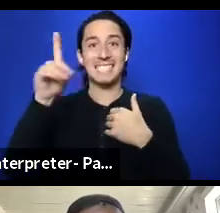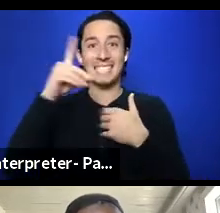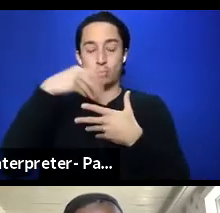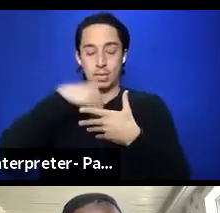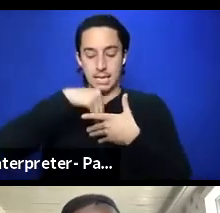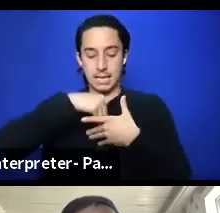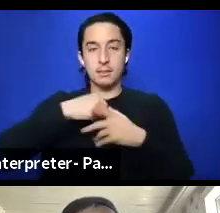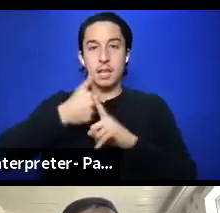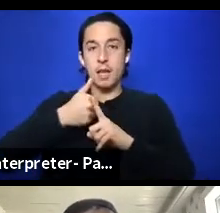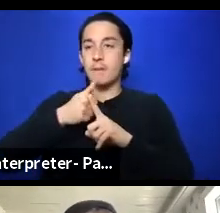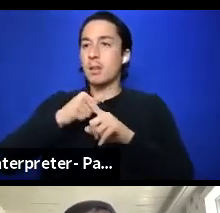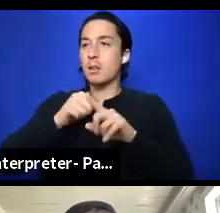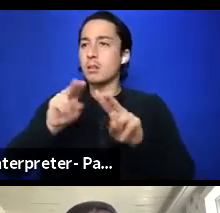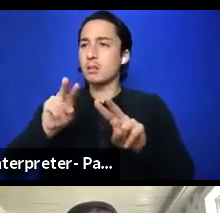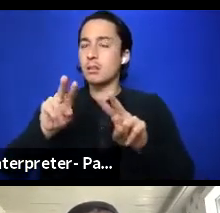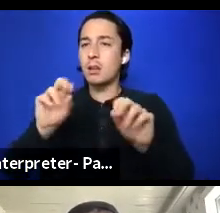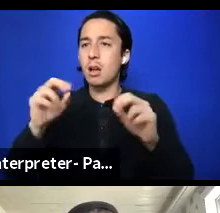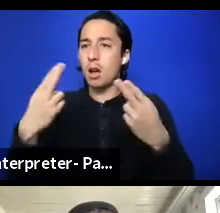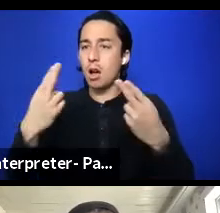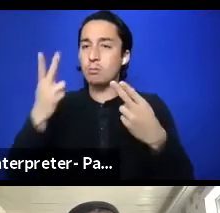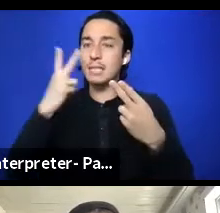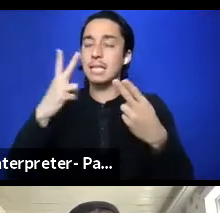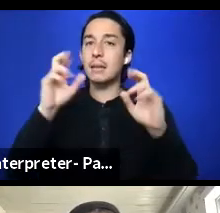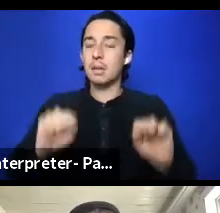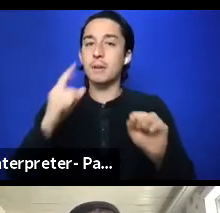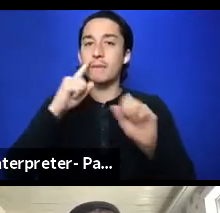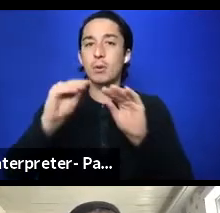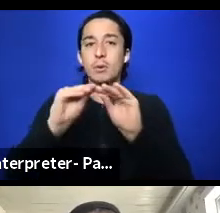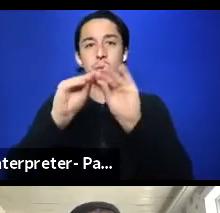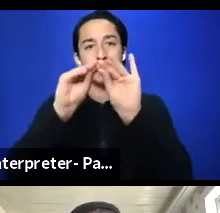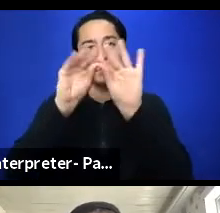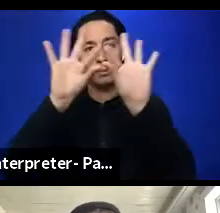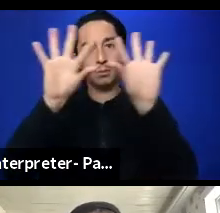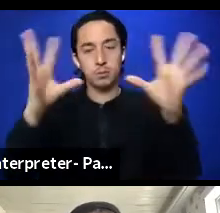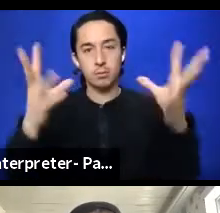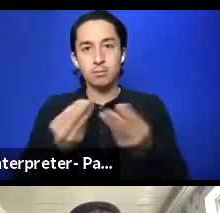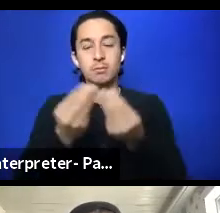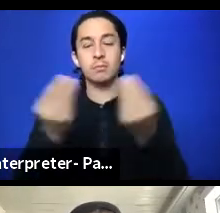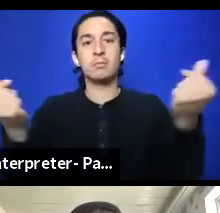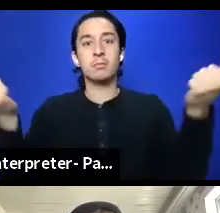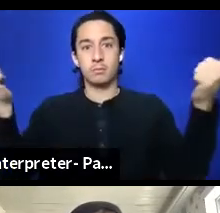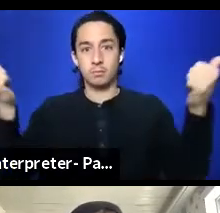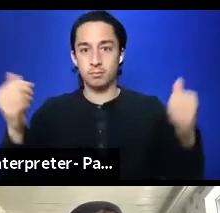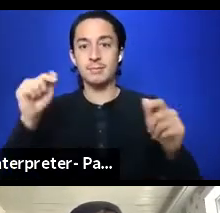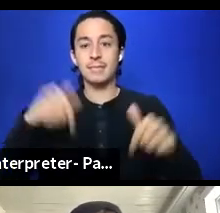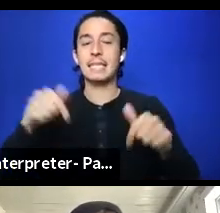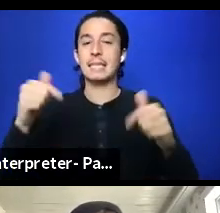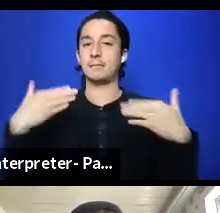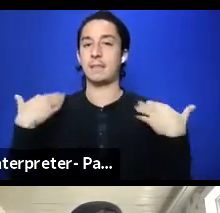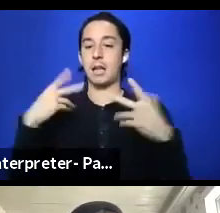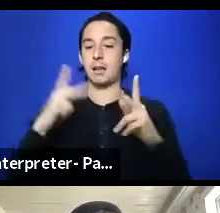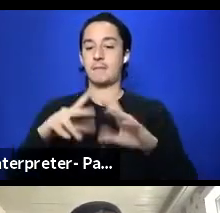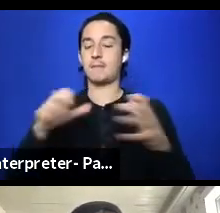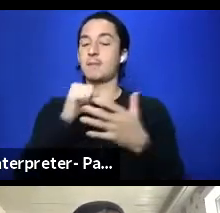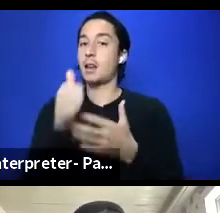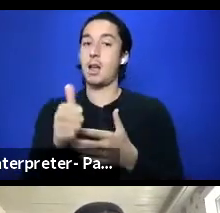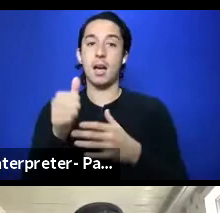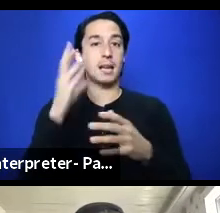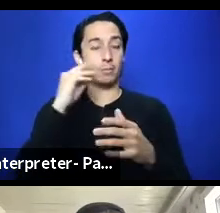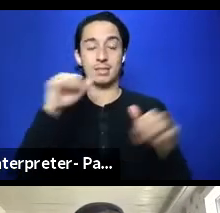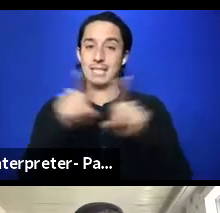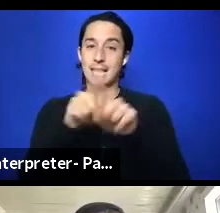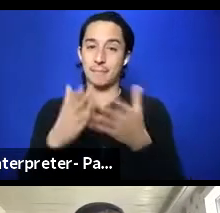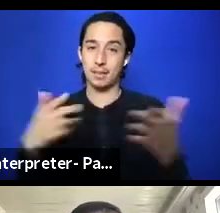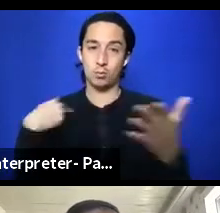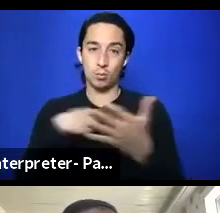the possibility for the blossoming of it. And that these little ones aren't experiencing the same thing that we have